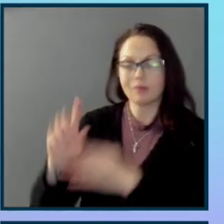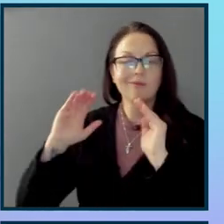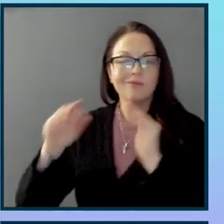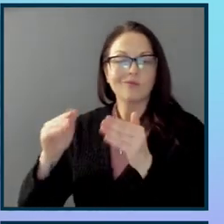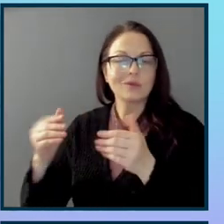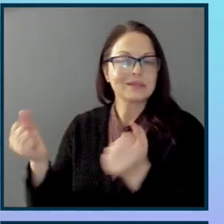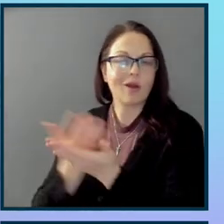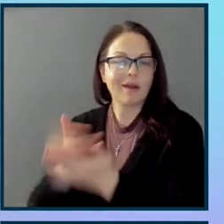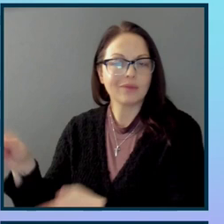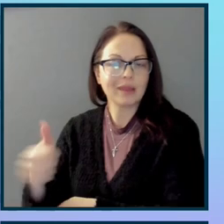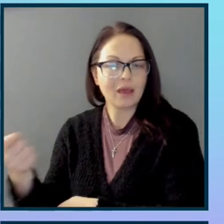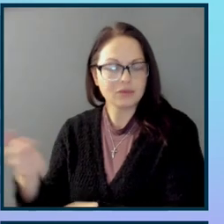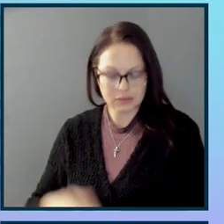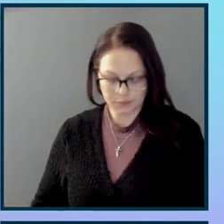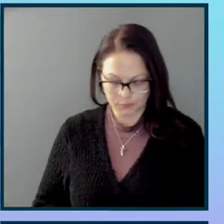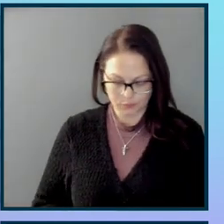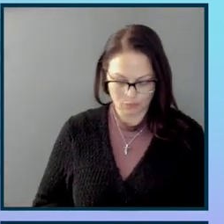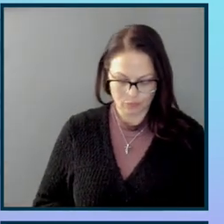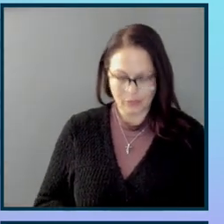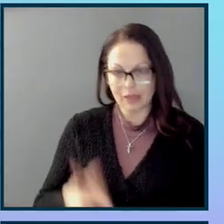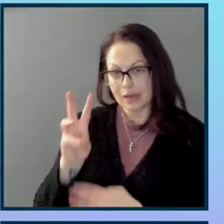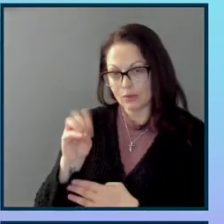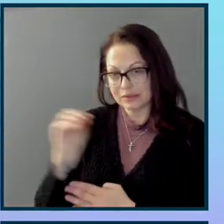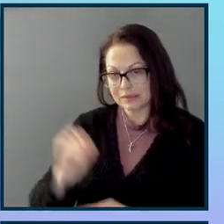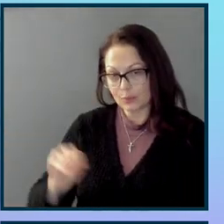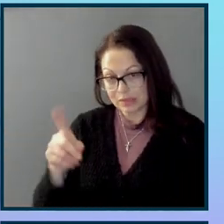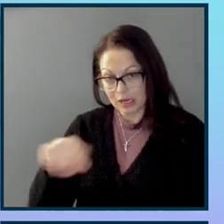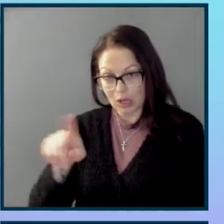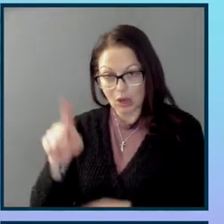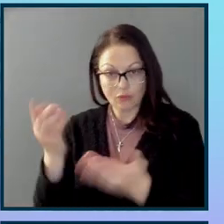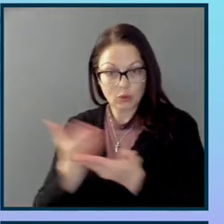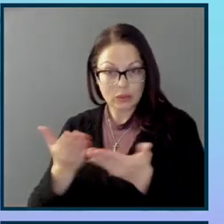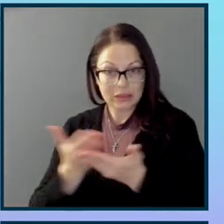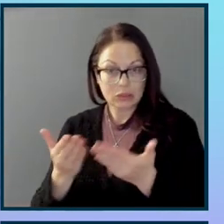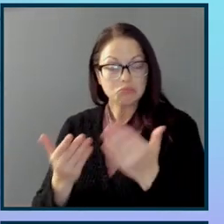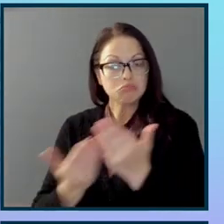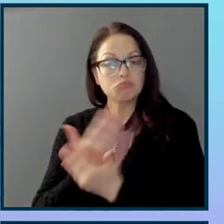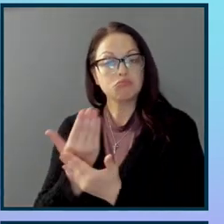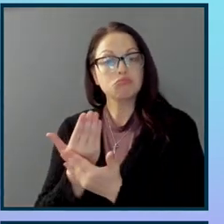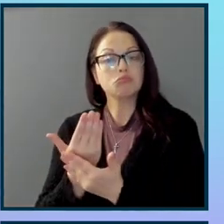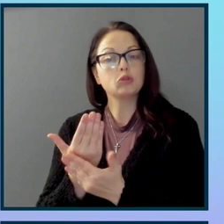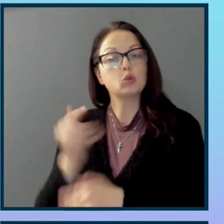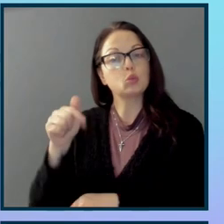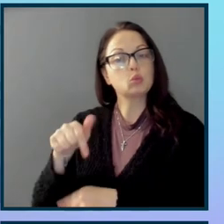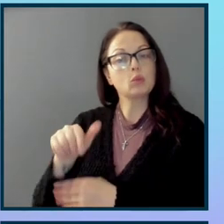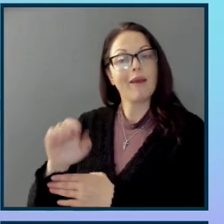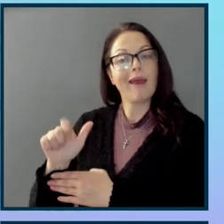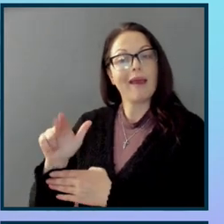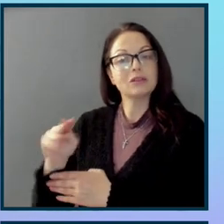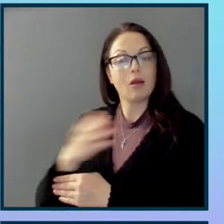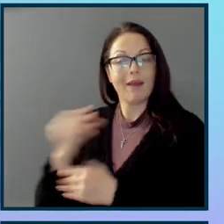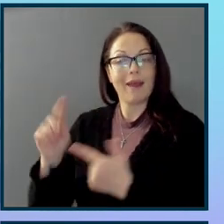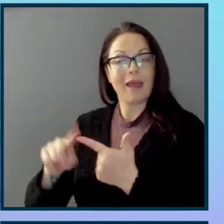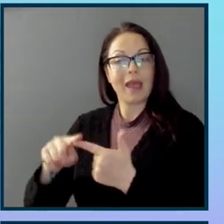Now, 60% of you here today are new to AxeCon and new to Deque.